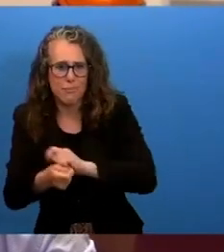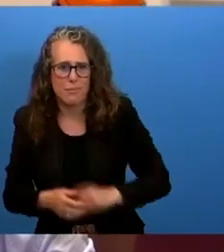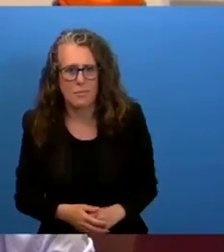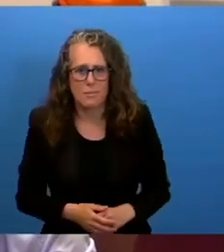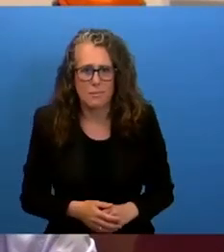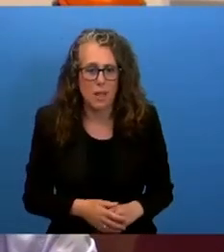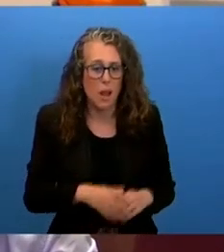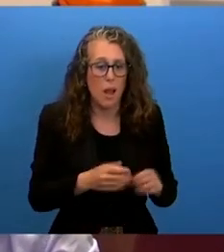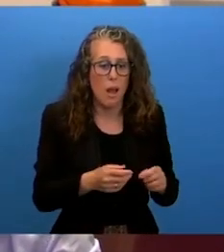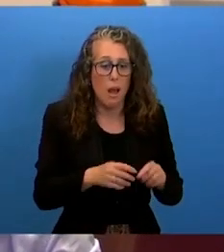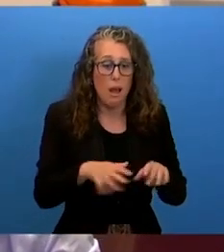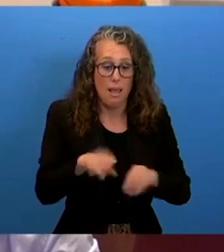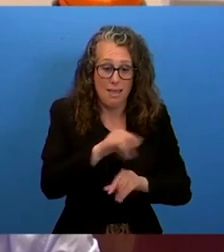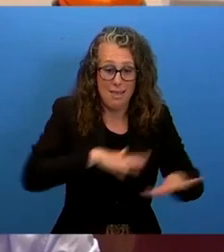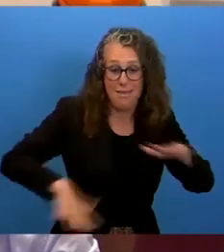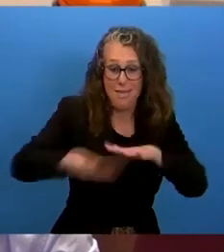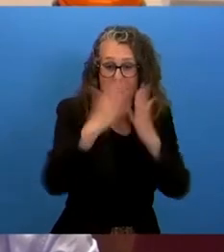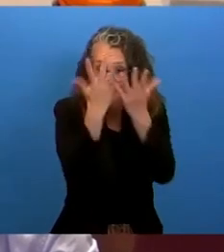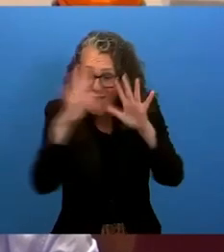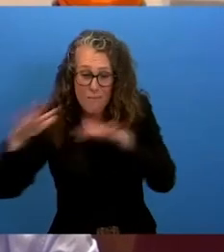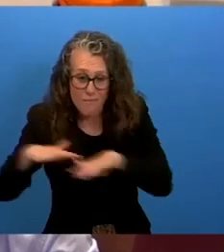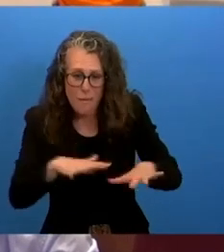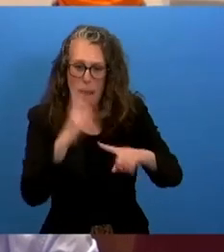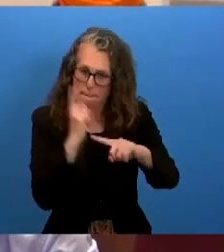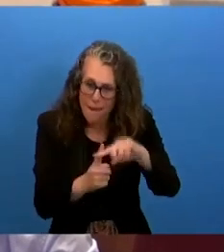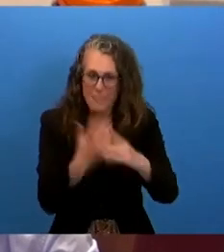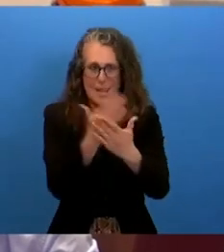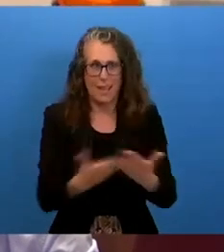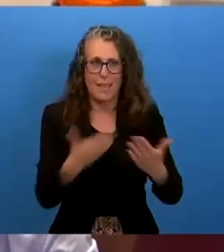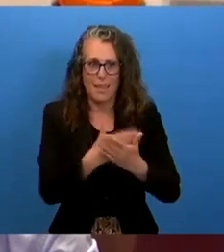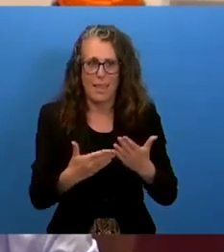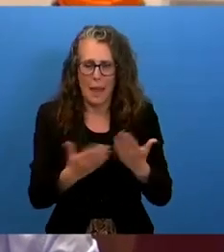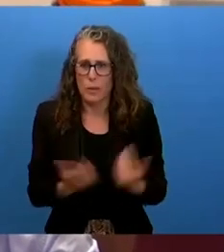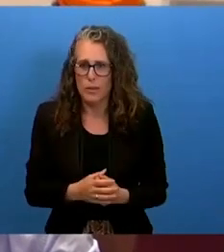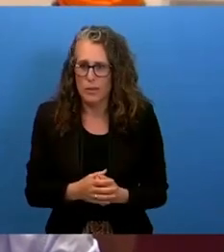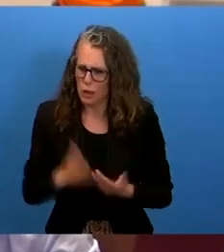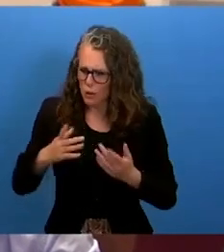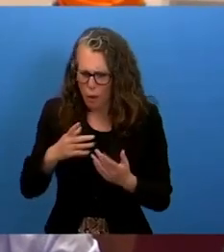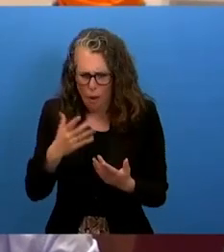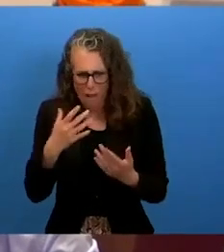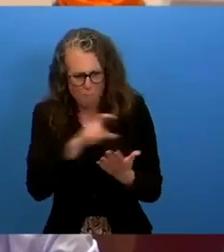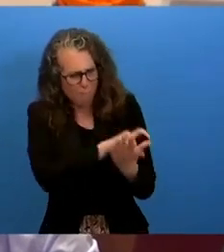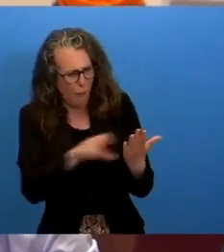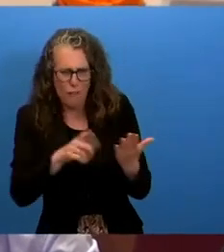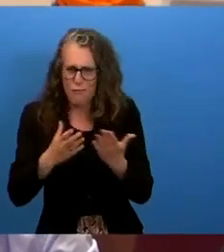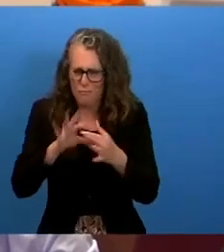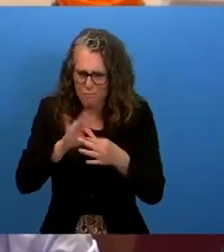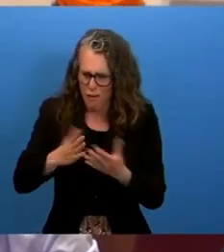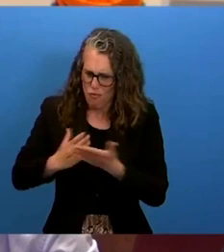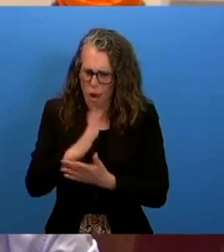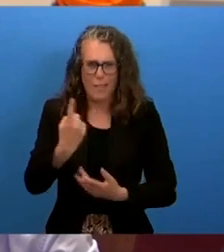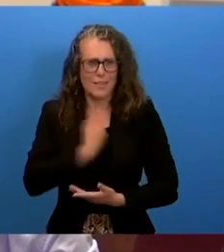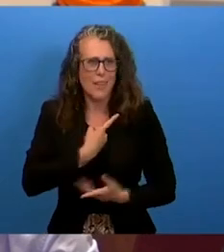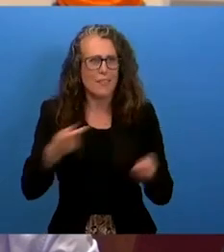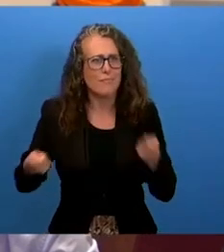their languages through the generations. This is the principle of the right to self-determination, which we need to